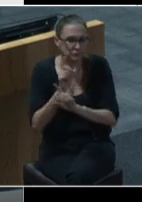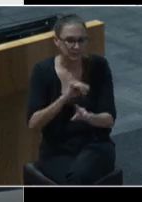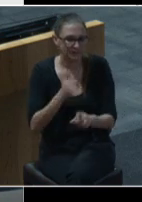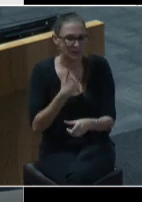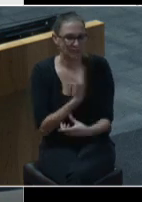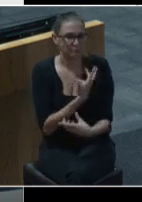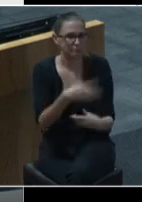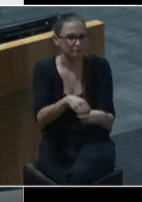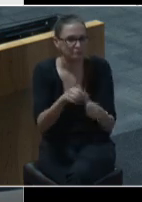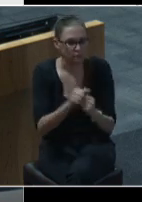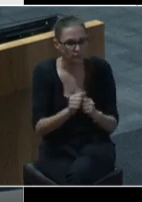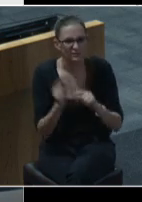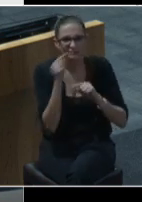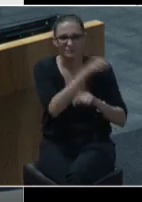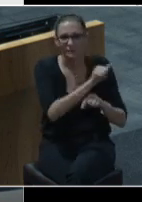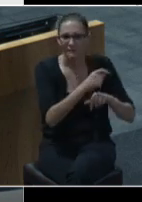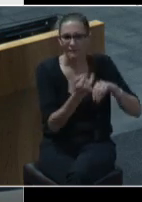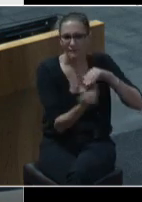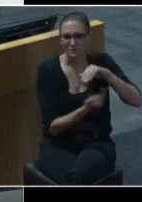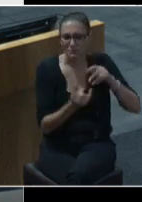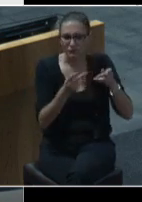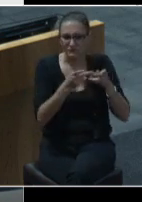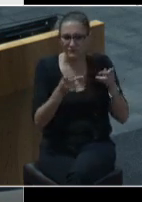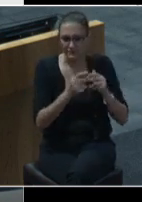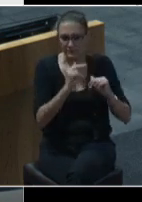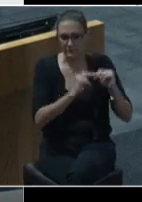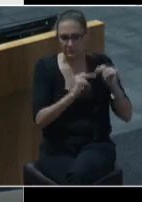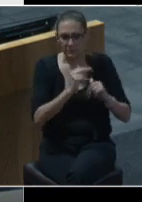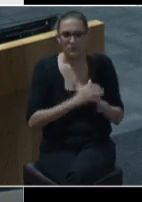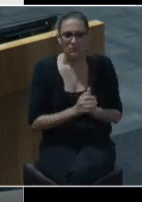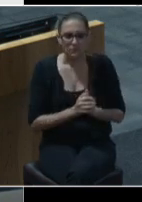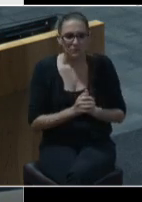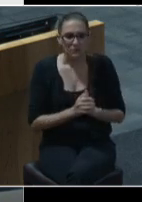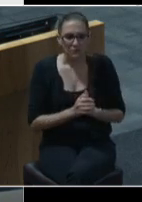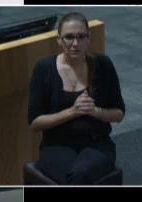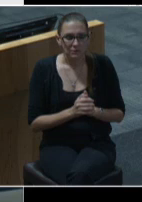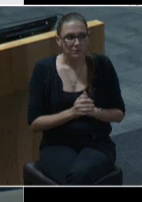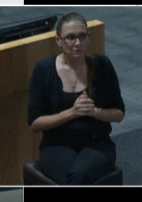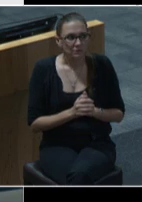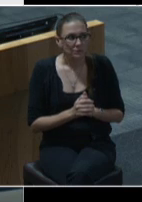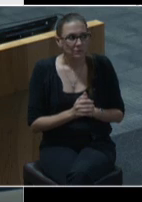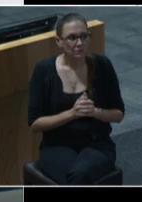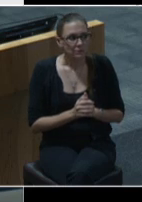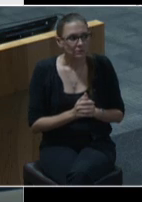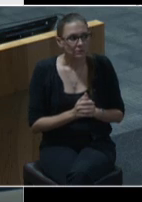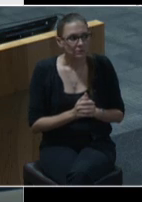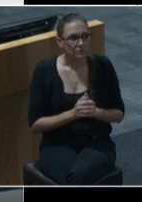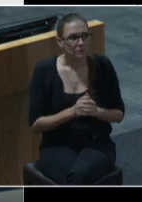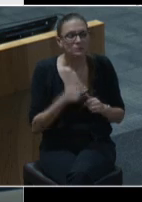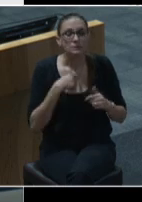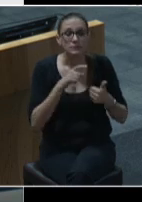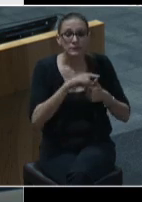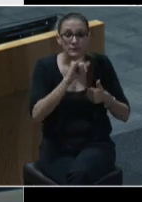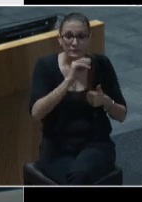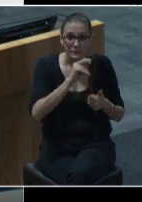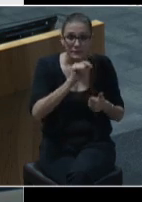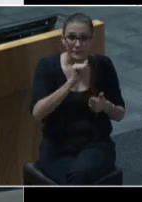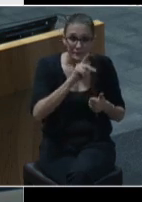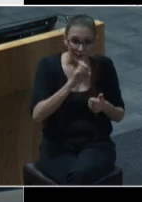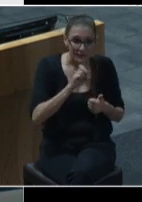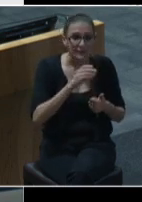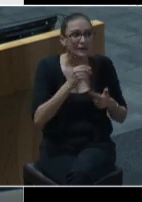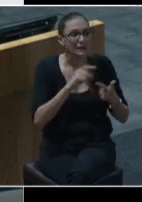over at the isolation facility um we played a big role in trying to get people intake and then also making sure they had everything